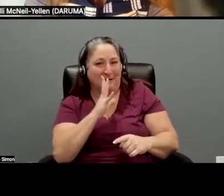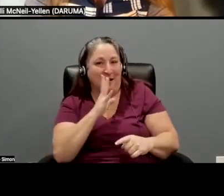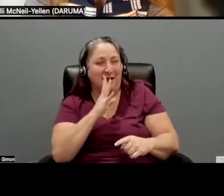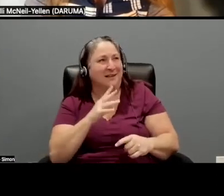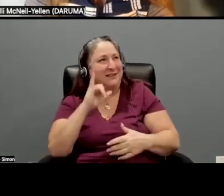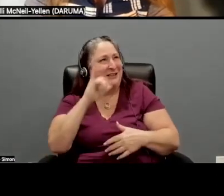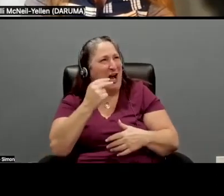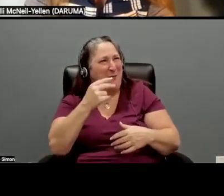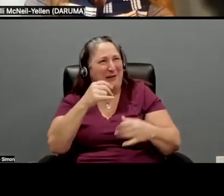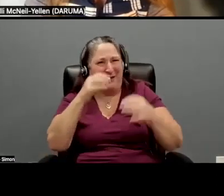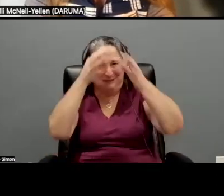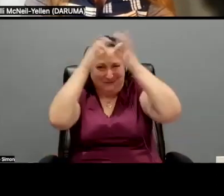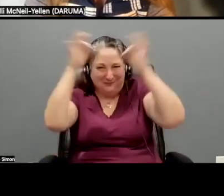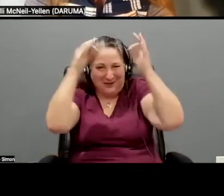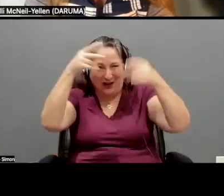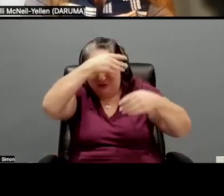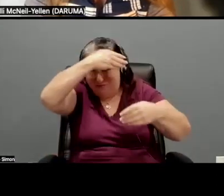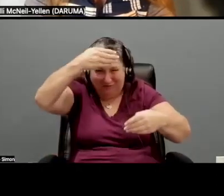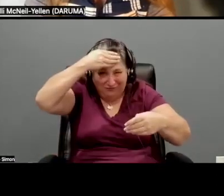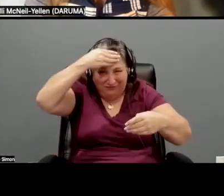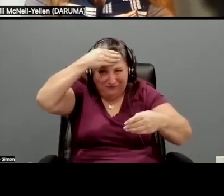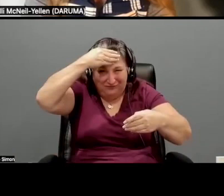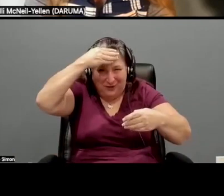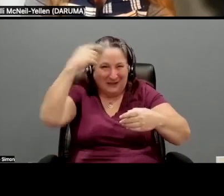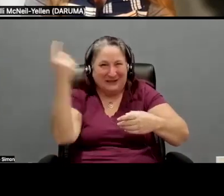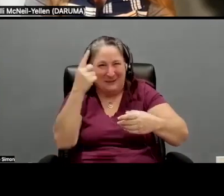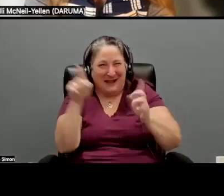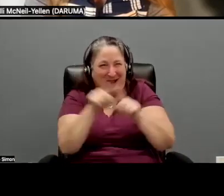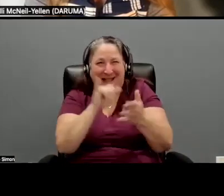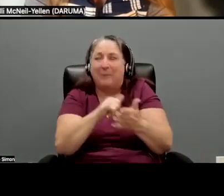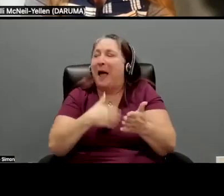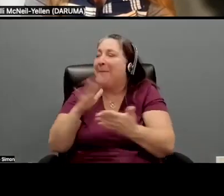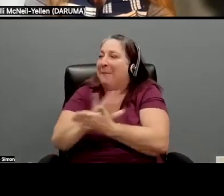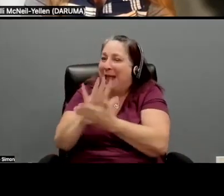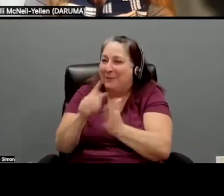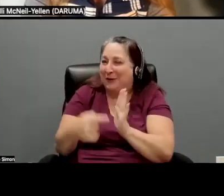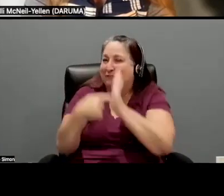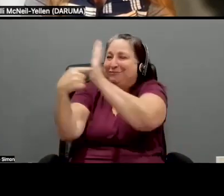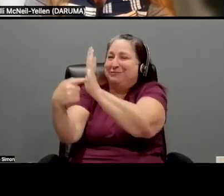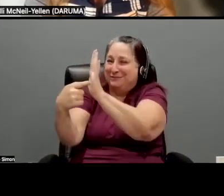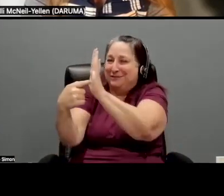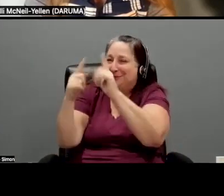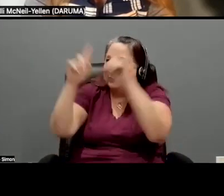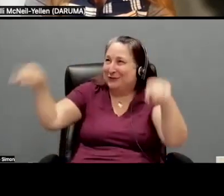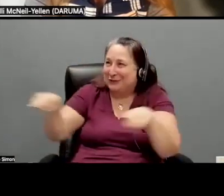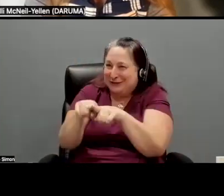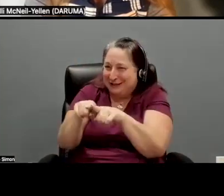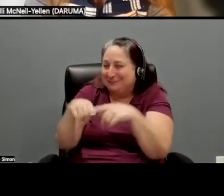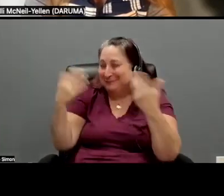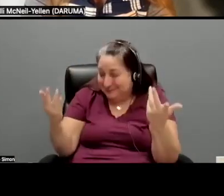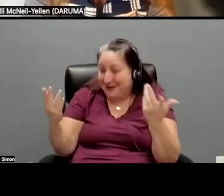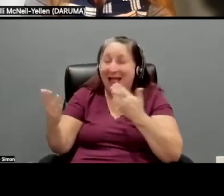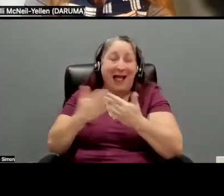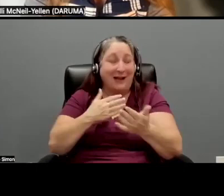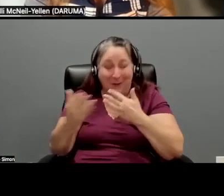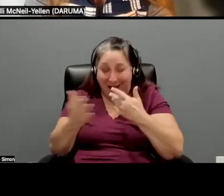or something like that. You know, we did a paper up to the, up to the, up to the screen. But yeah, so